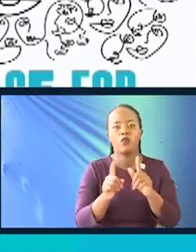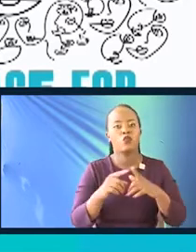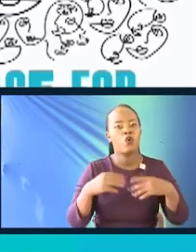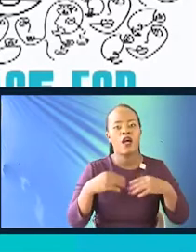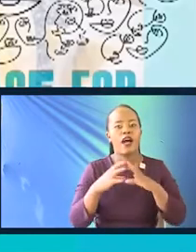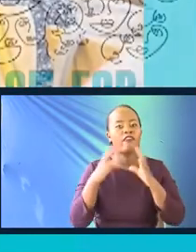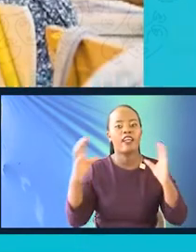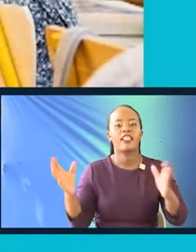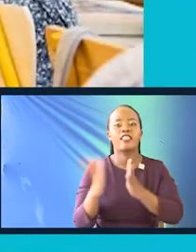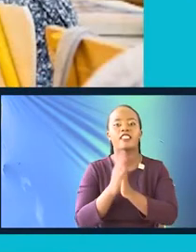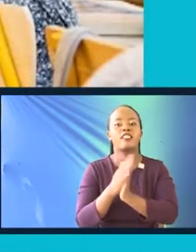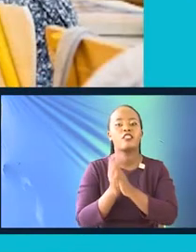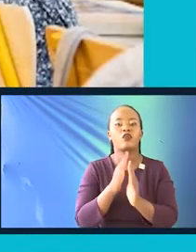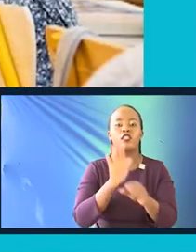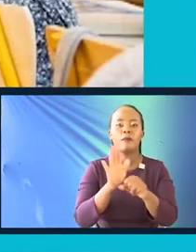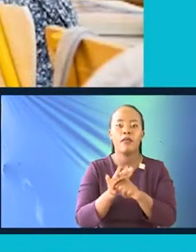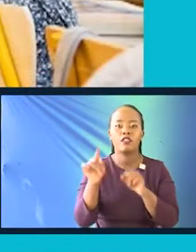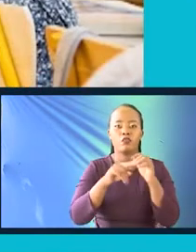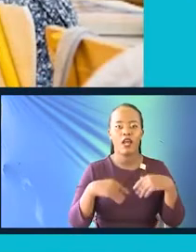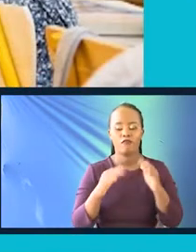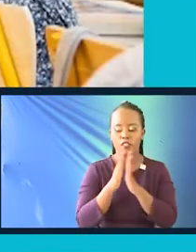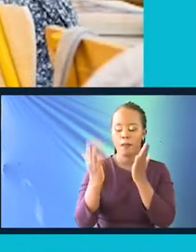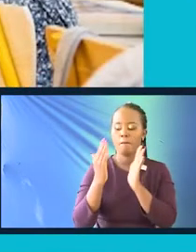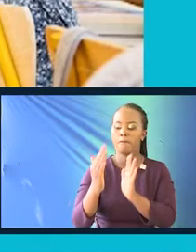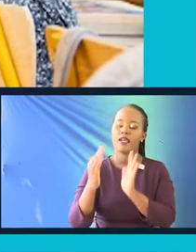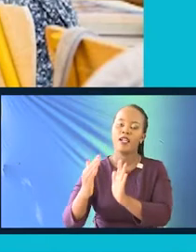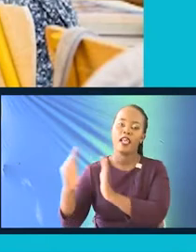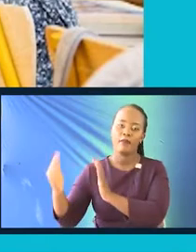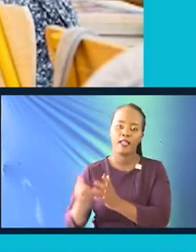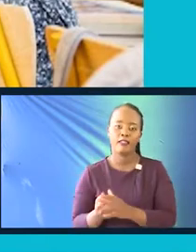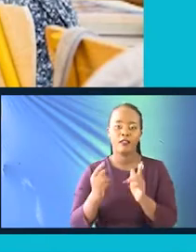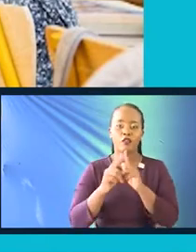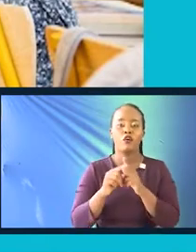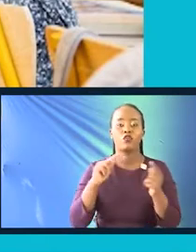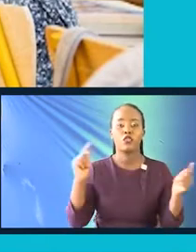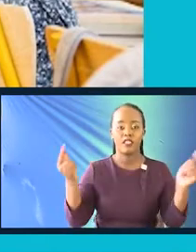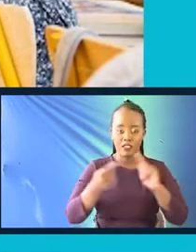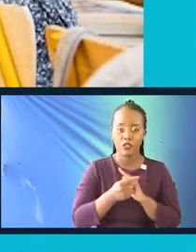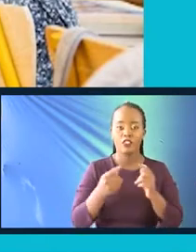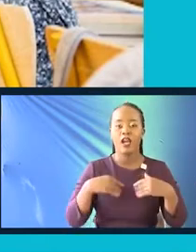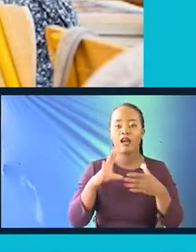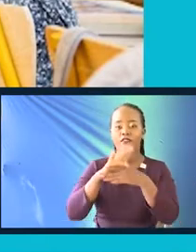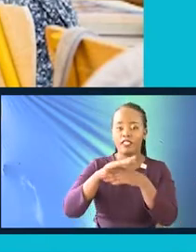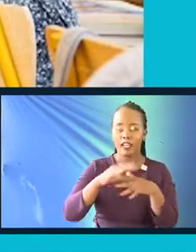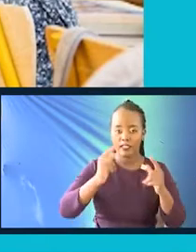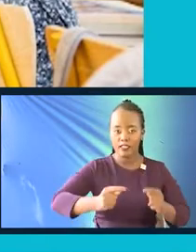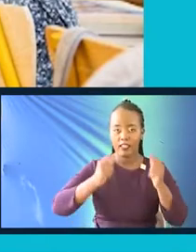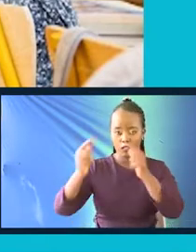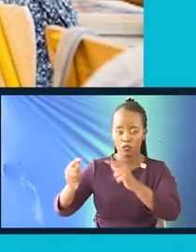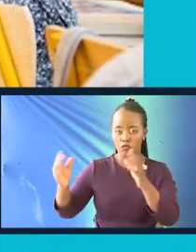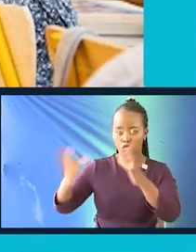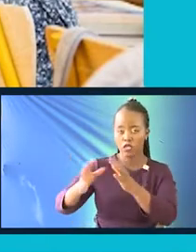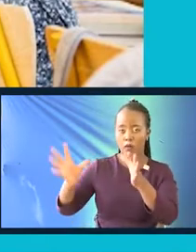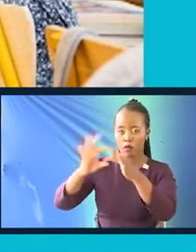great stories about material that we're finding in these libraries. This is the transition that I spoke about where we have interns also transition to join our